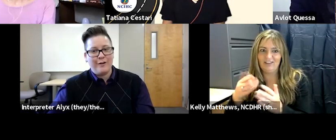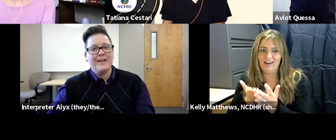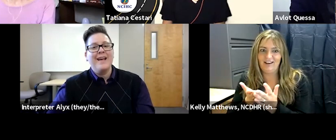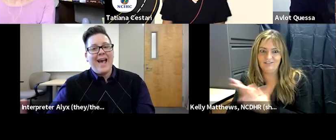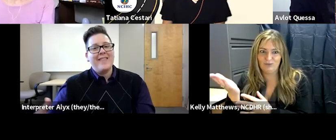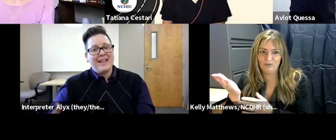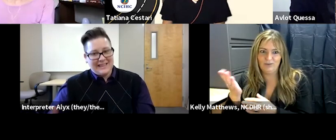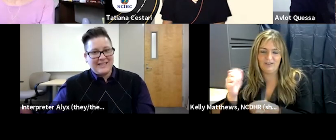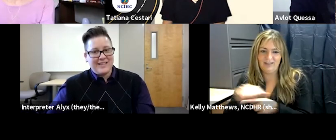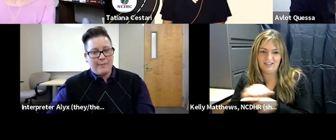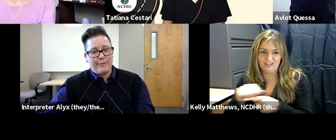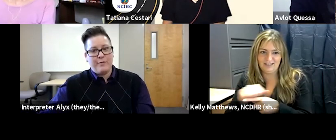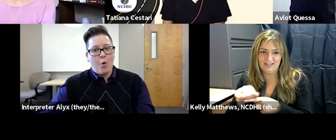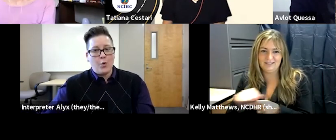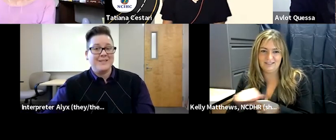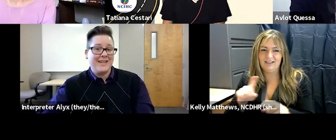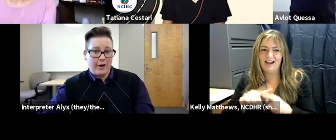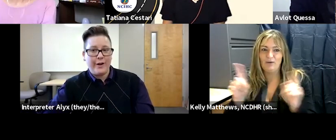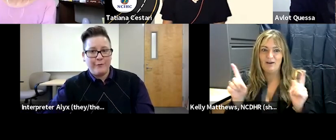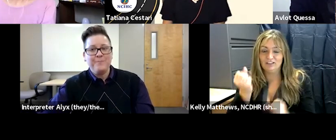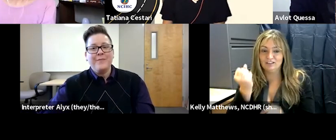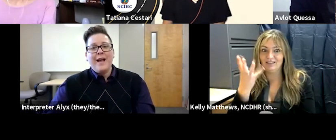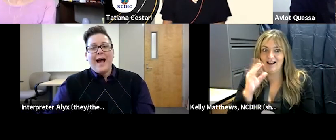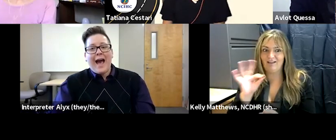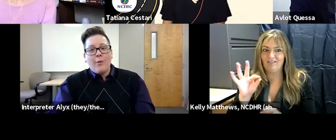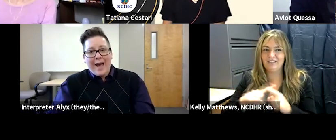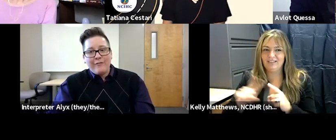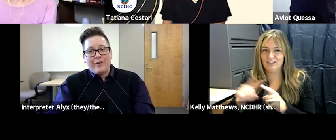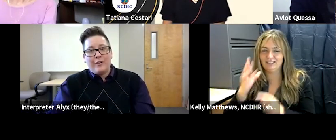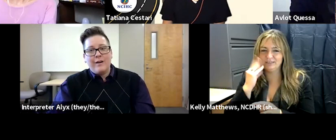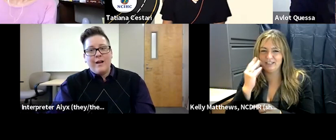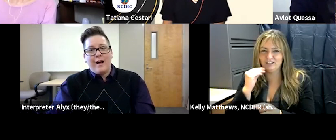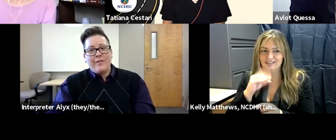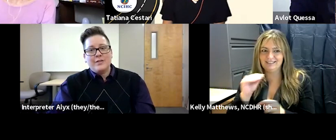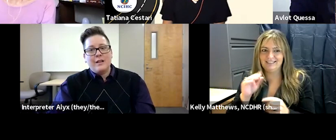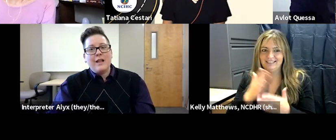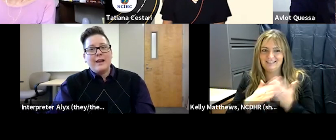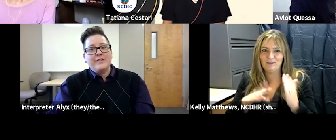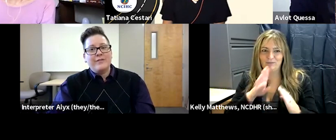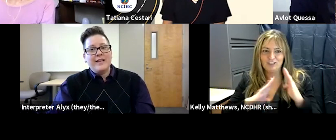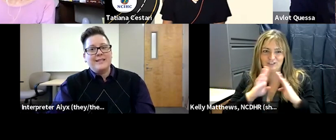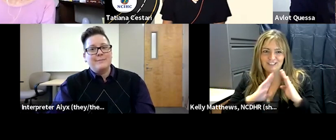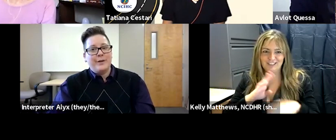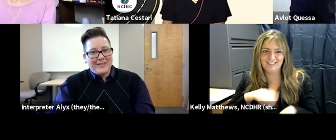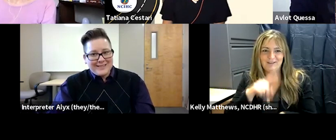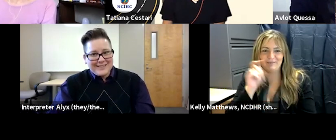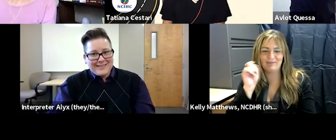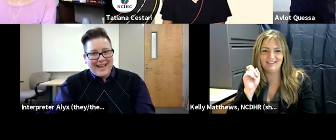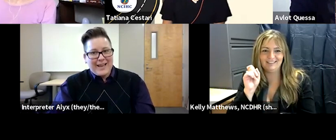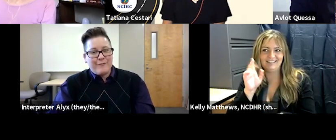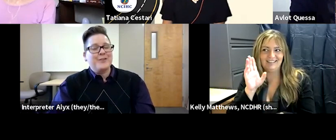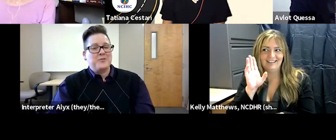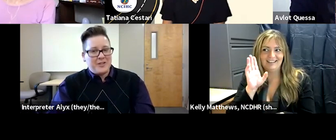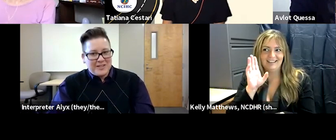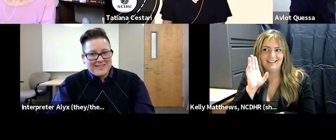different card and that leads them through the whole scenario however there's a lot of different experiences